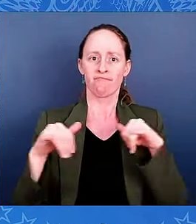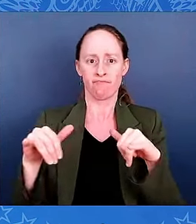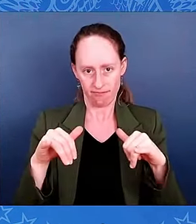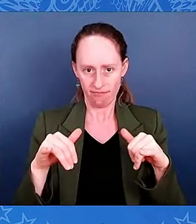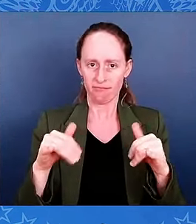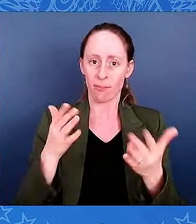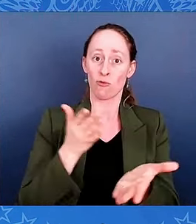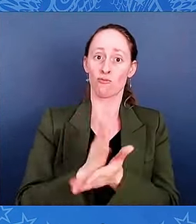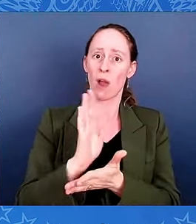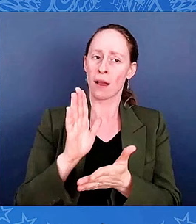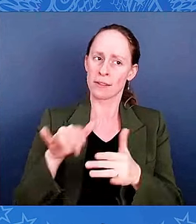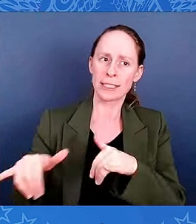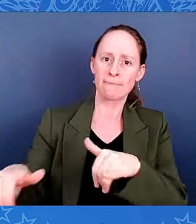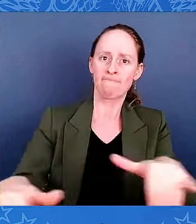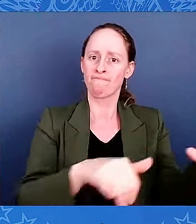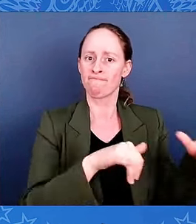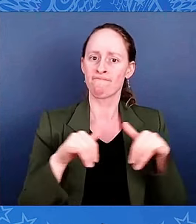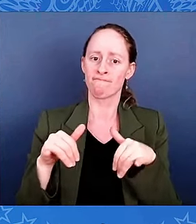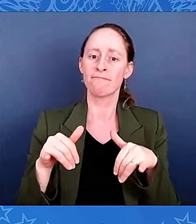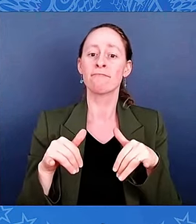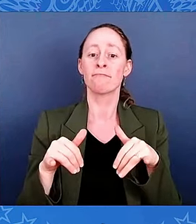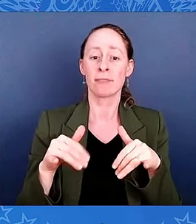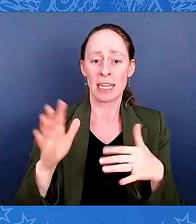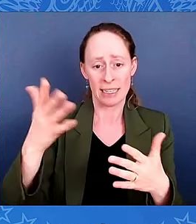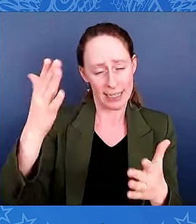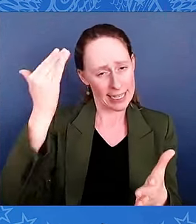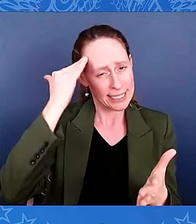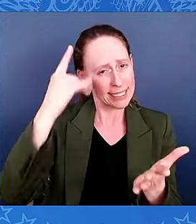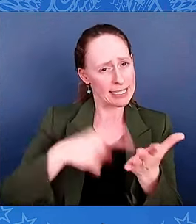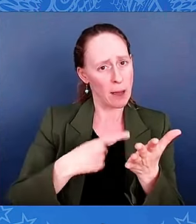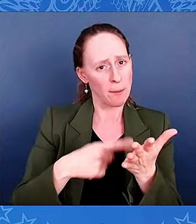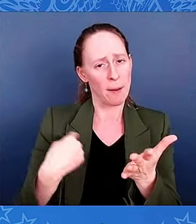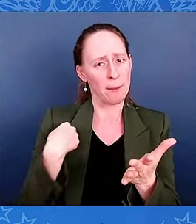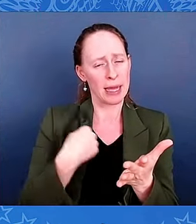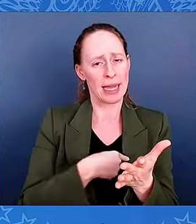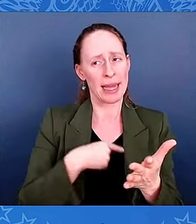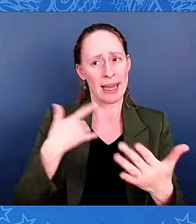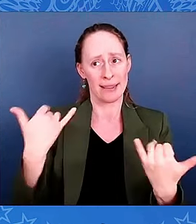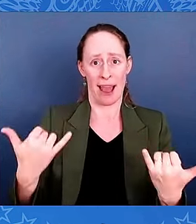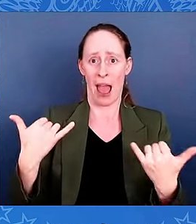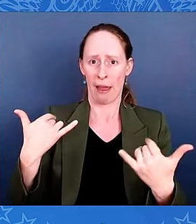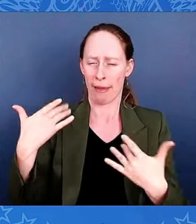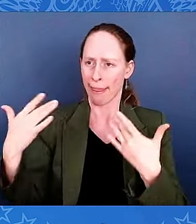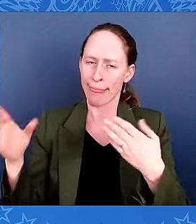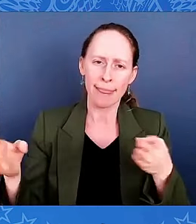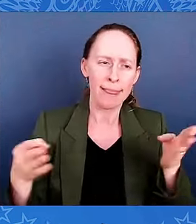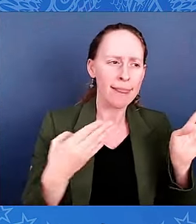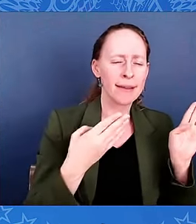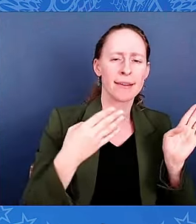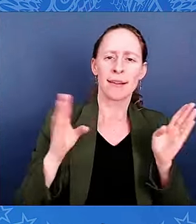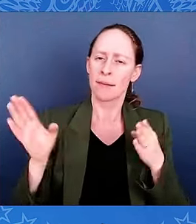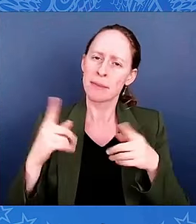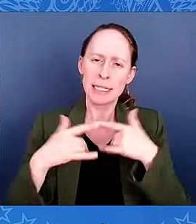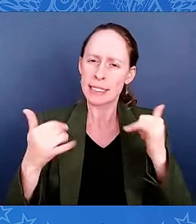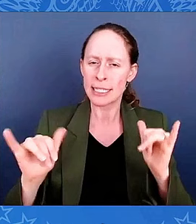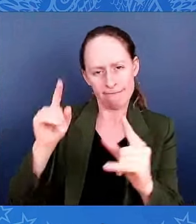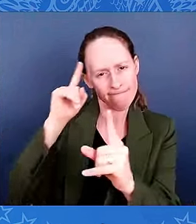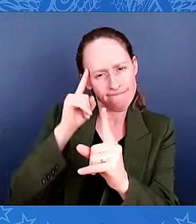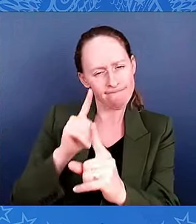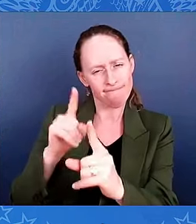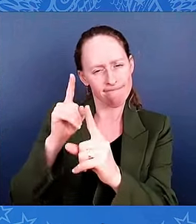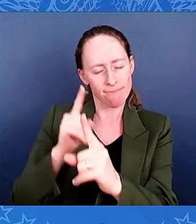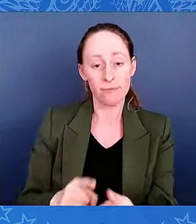away from it either. The heroic deeds went unacknowledged for over a century, but time did not erase their valor.